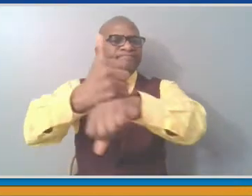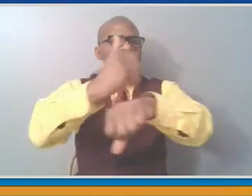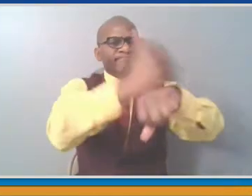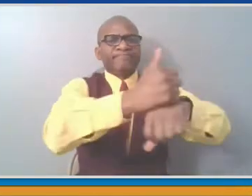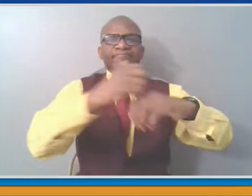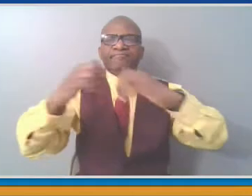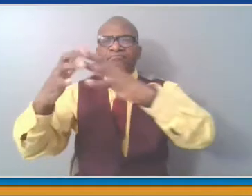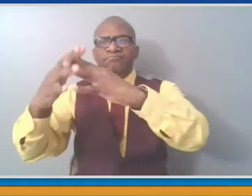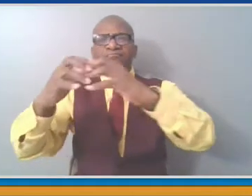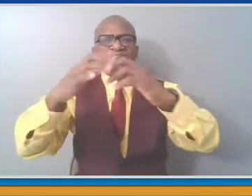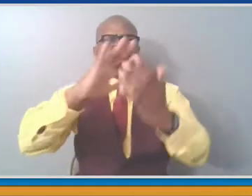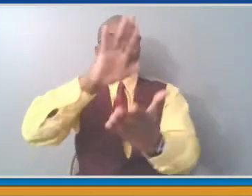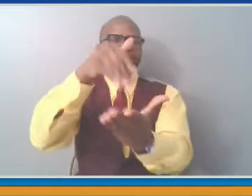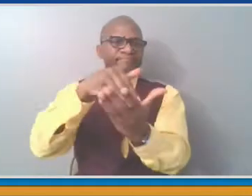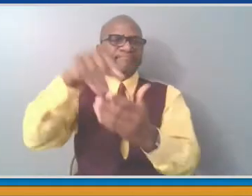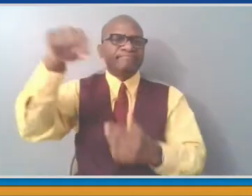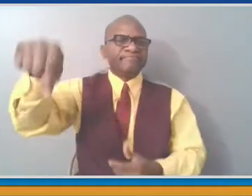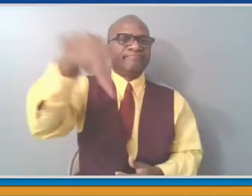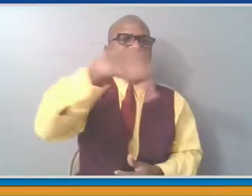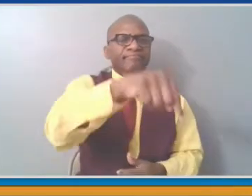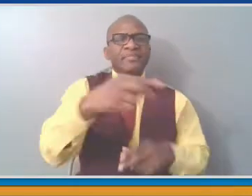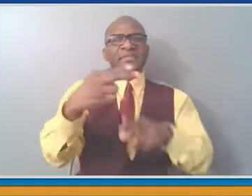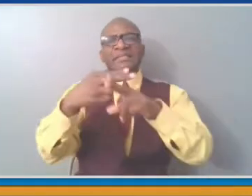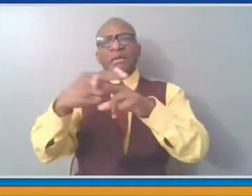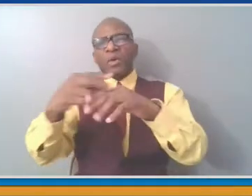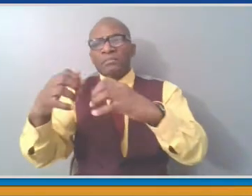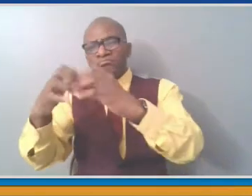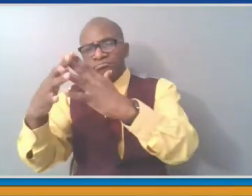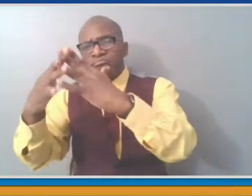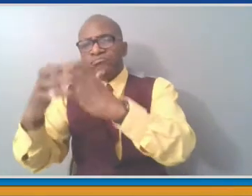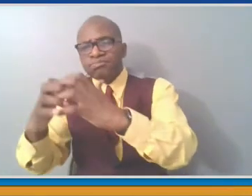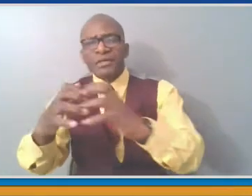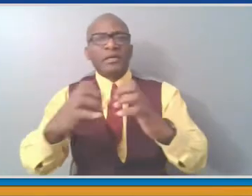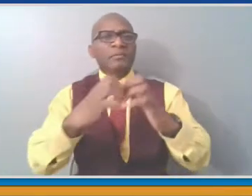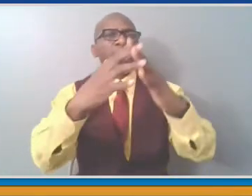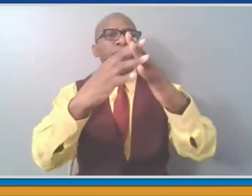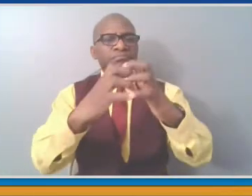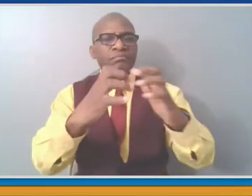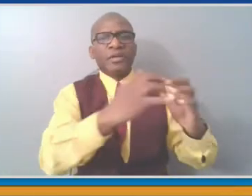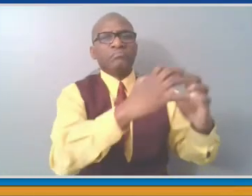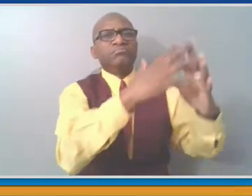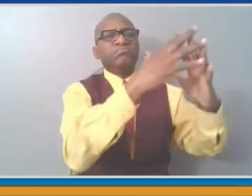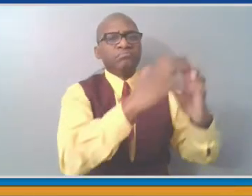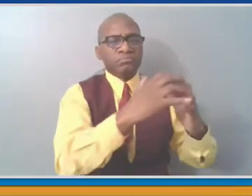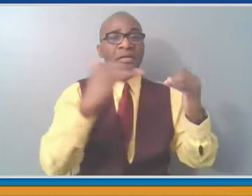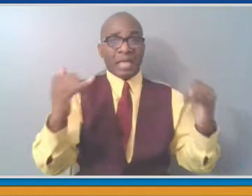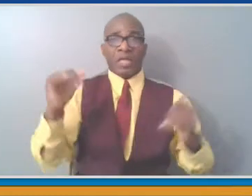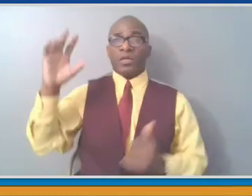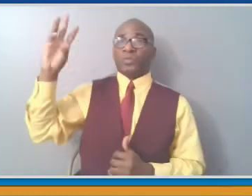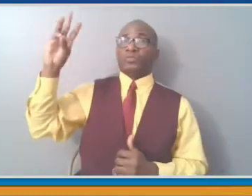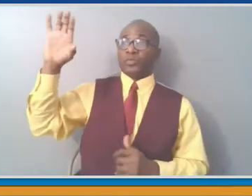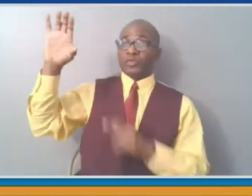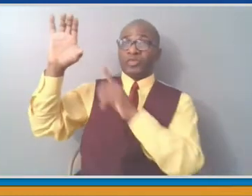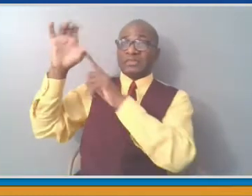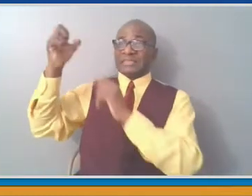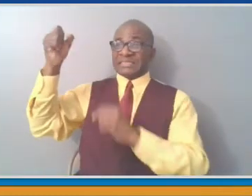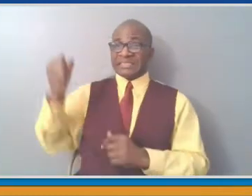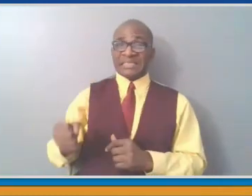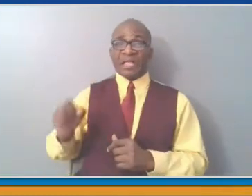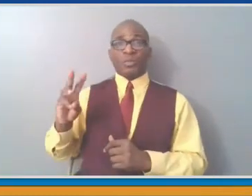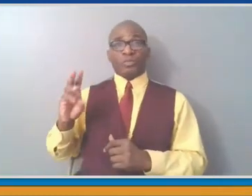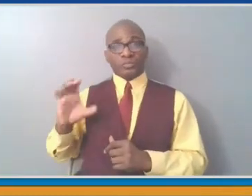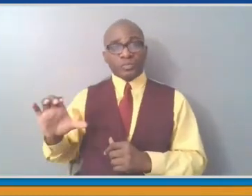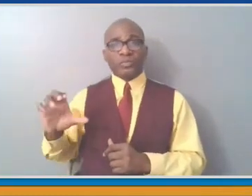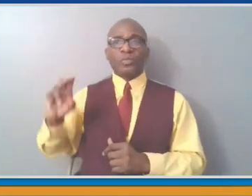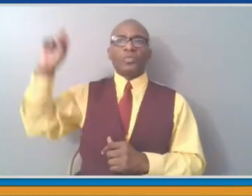yet universal, but we're at a point now where if an individual wants to get a shot, is much, much easier than it was at the outset of the vaccine